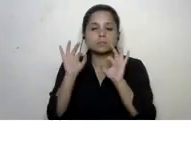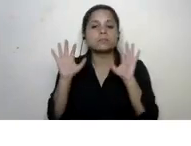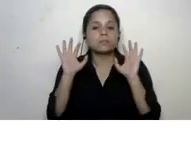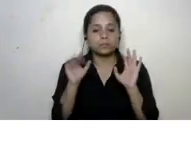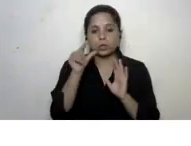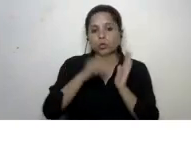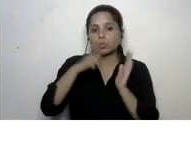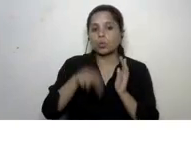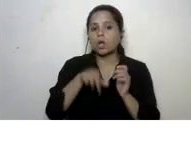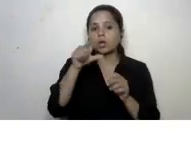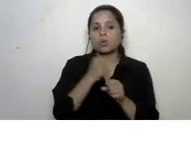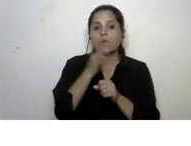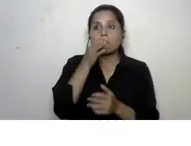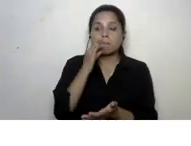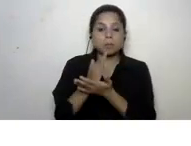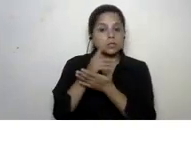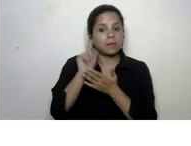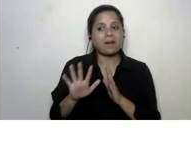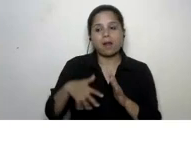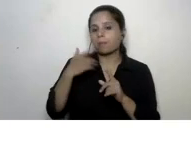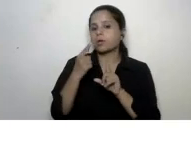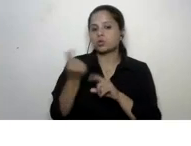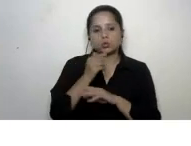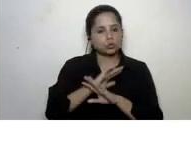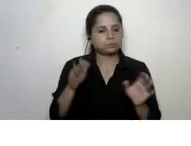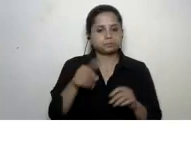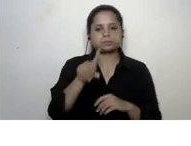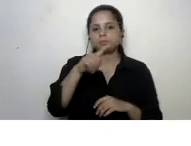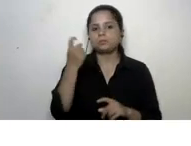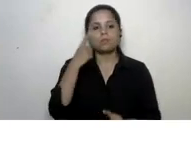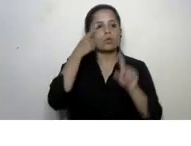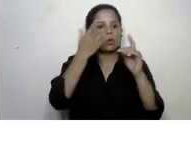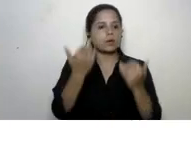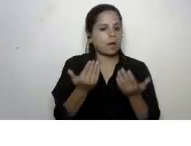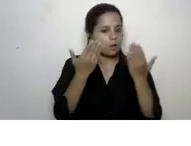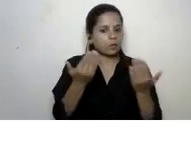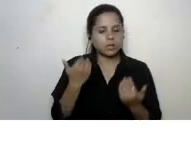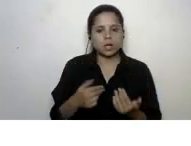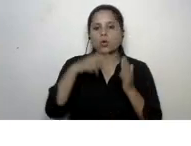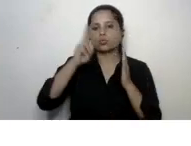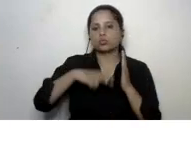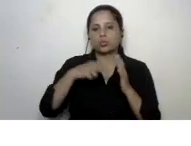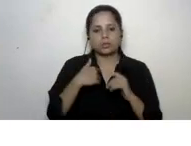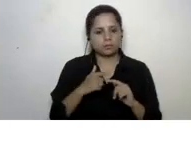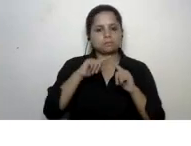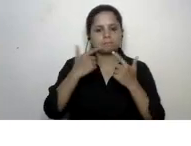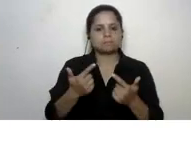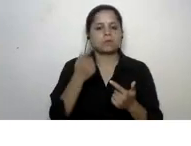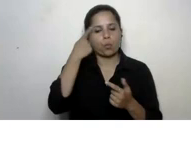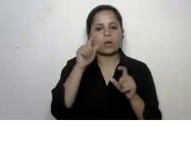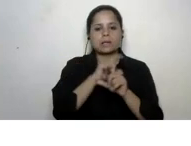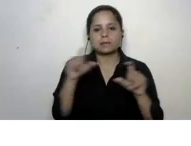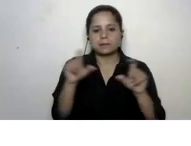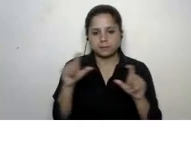logo without permission so here are the 17 goals and i'm going to read them out to you just for clarity